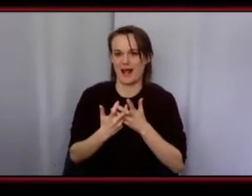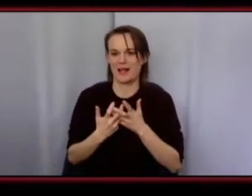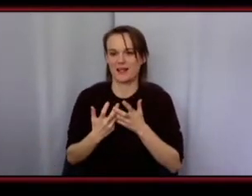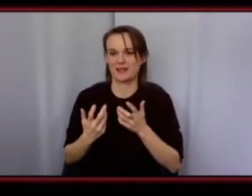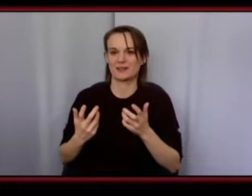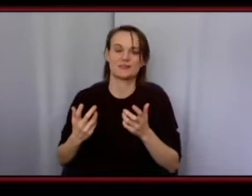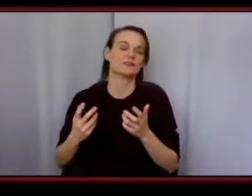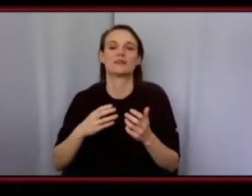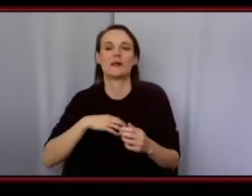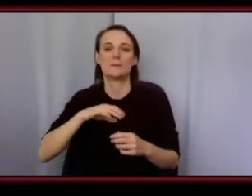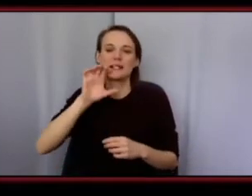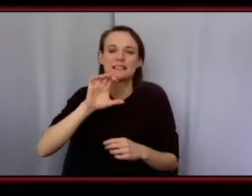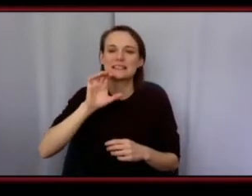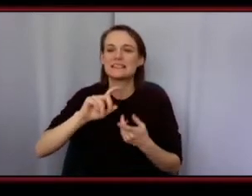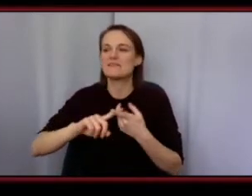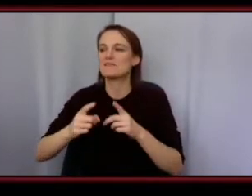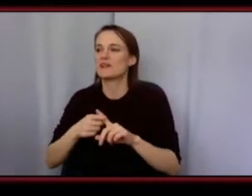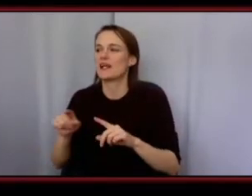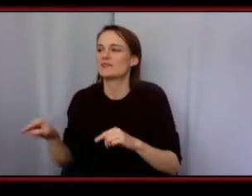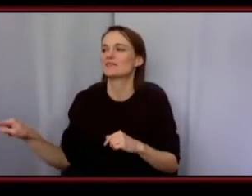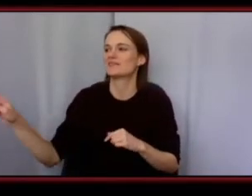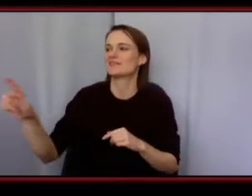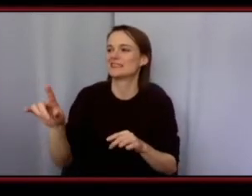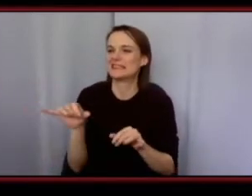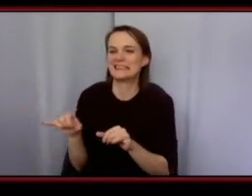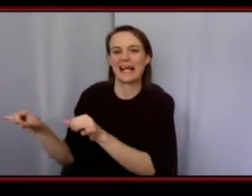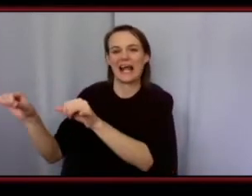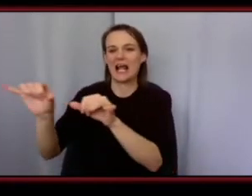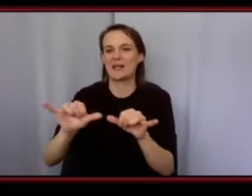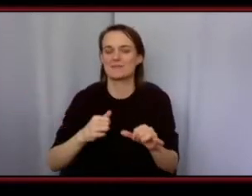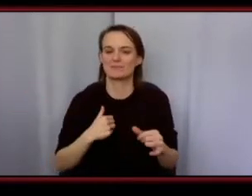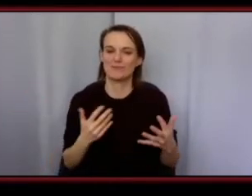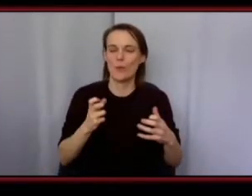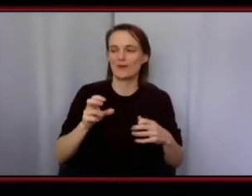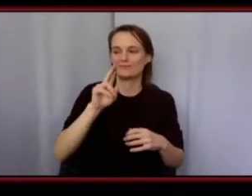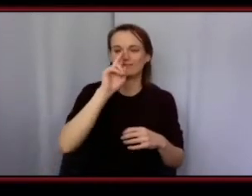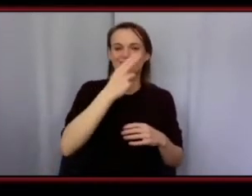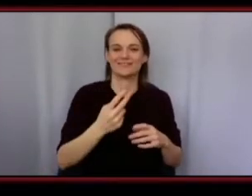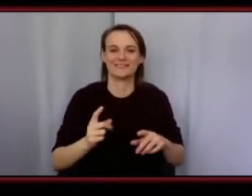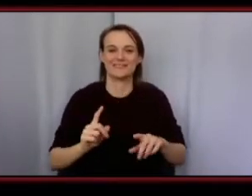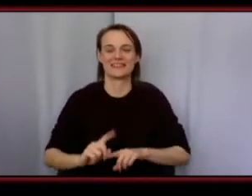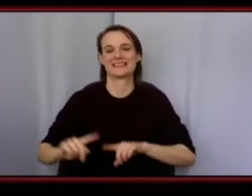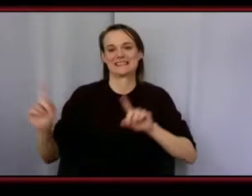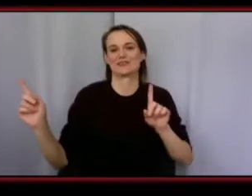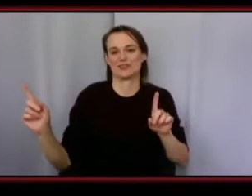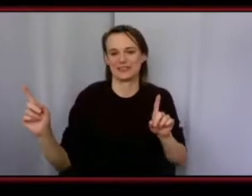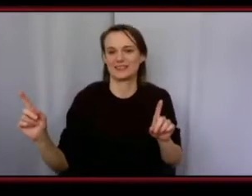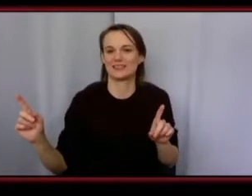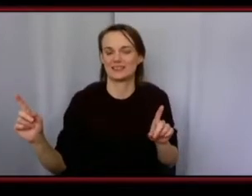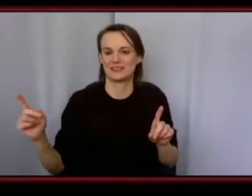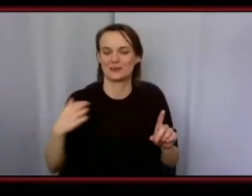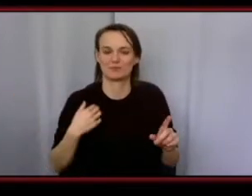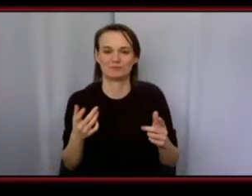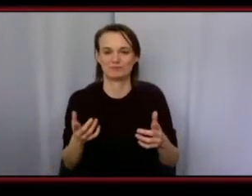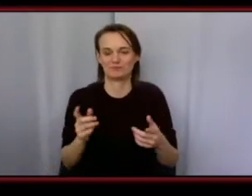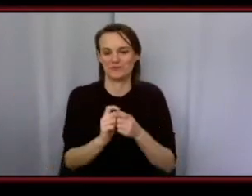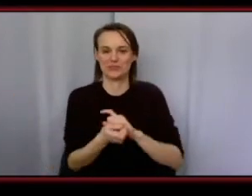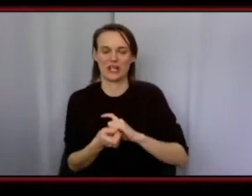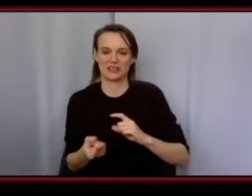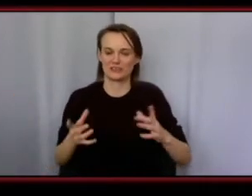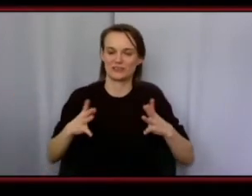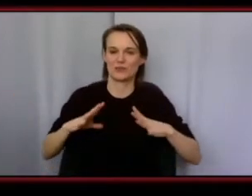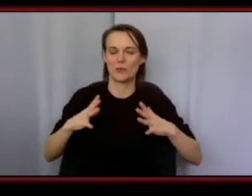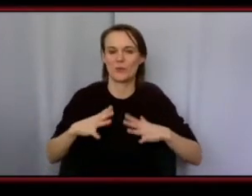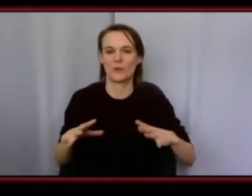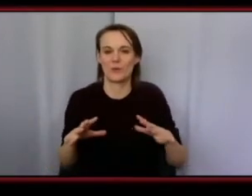than my cousins or my friends when we were you know going out or anything so i would do something different with the outfit um and